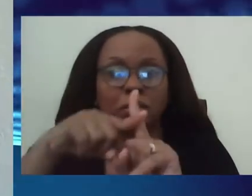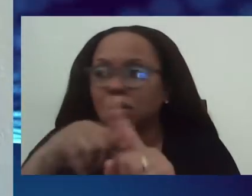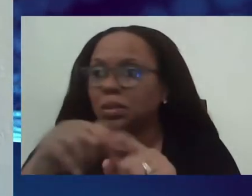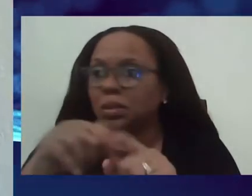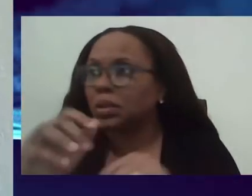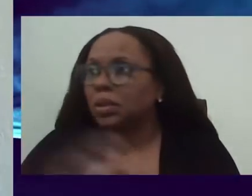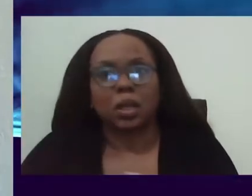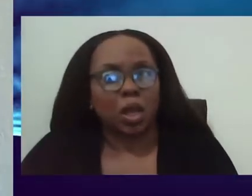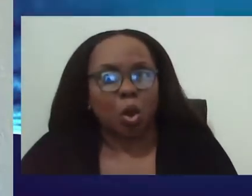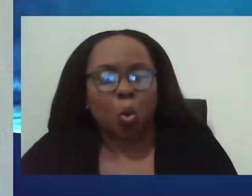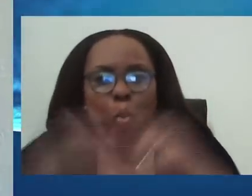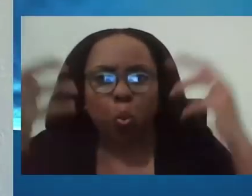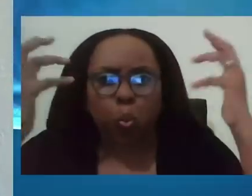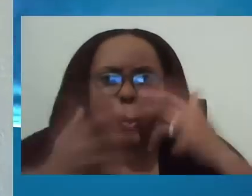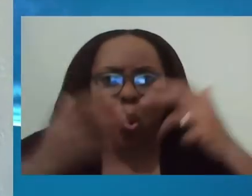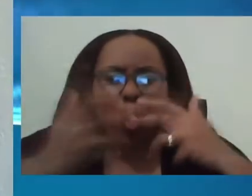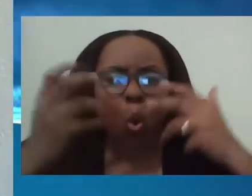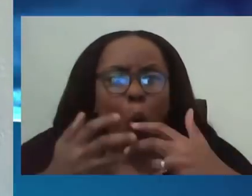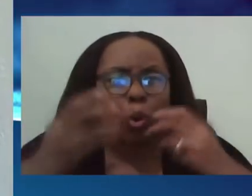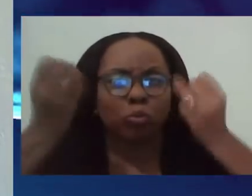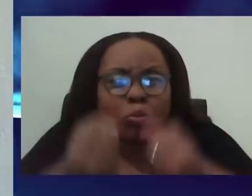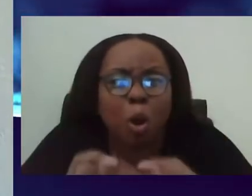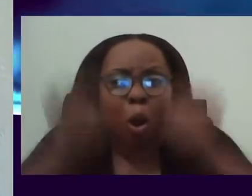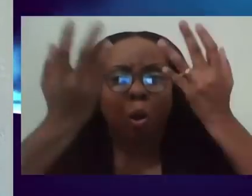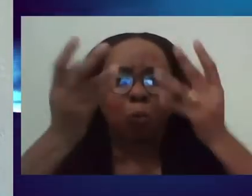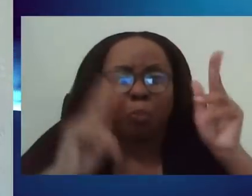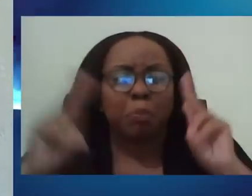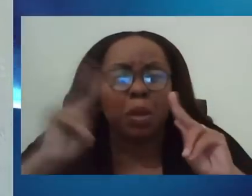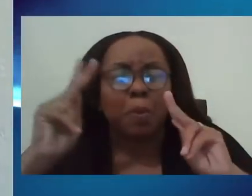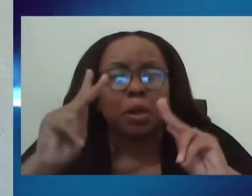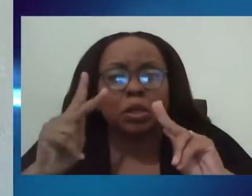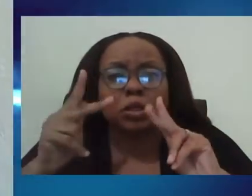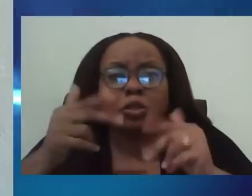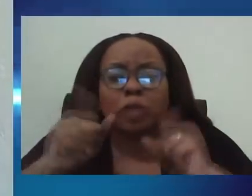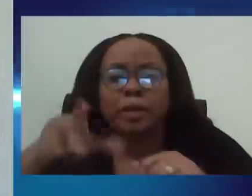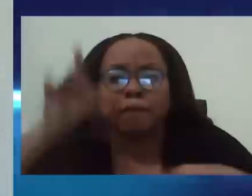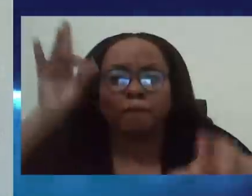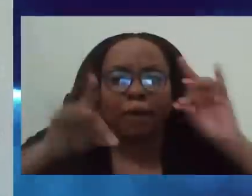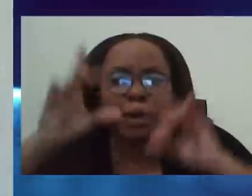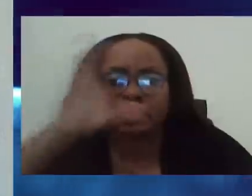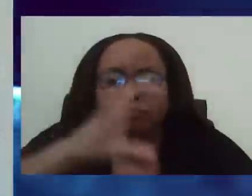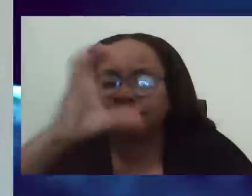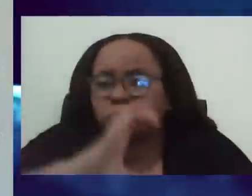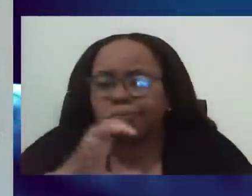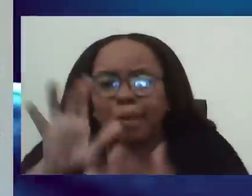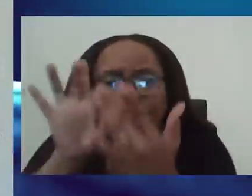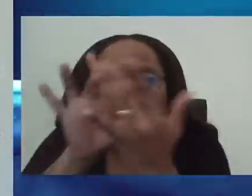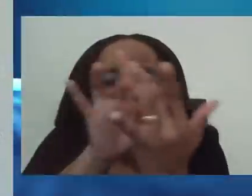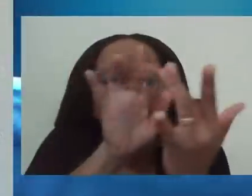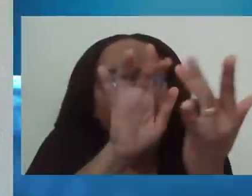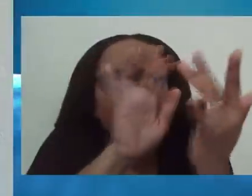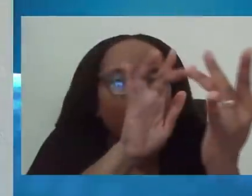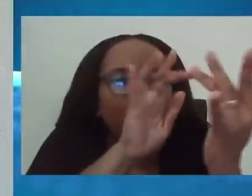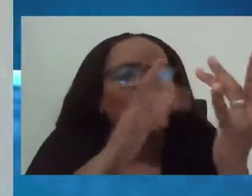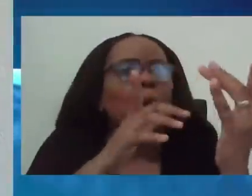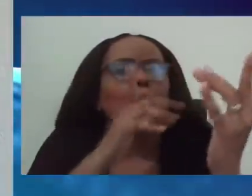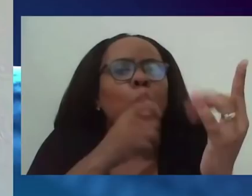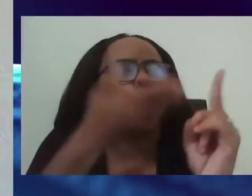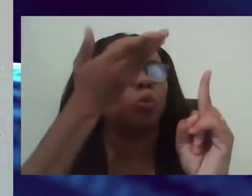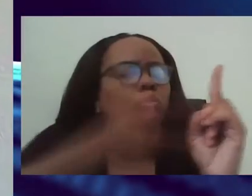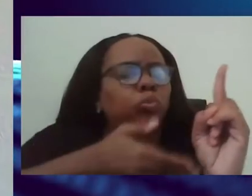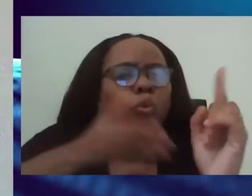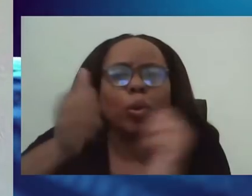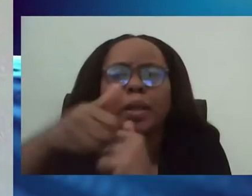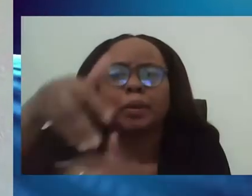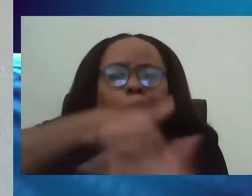I'm not on the ground to contact trace an additional 20 people coming out of that 350. And remember what I said as well is that